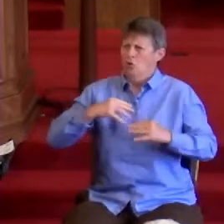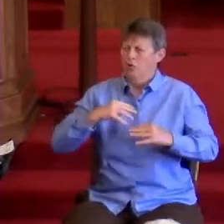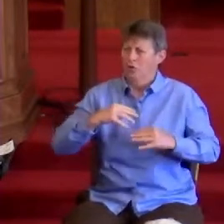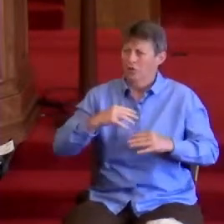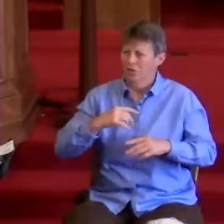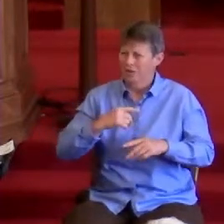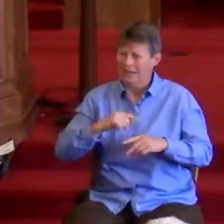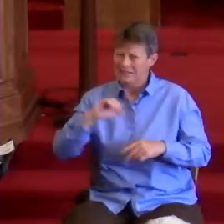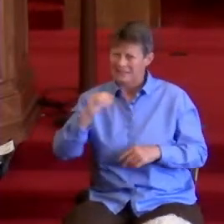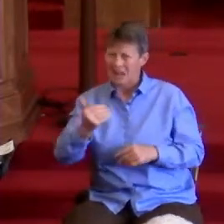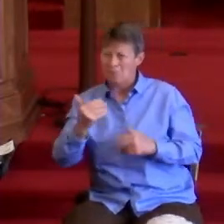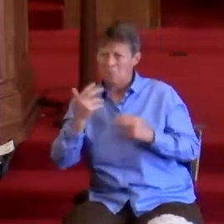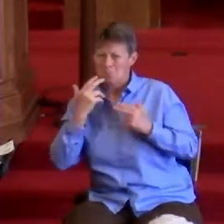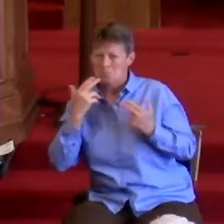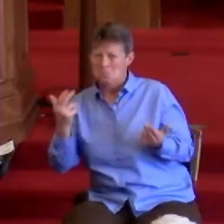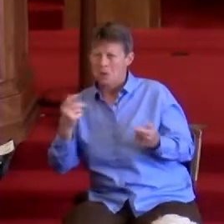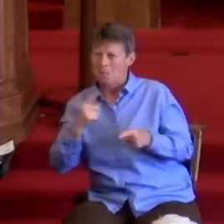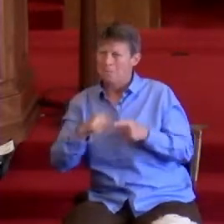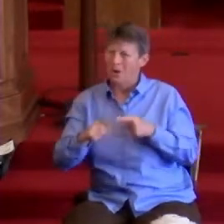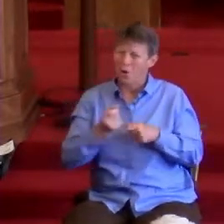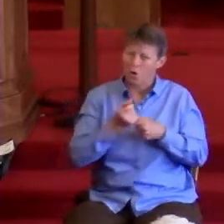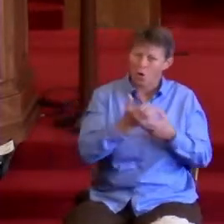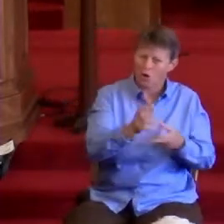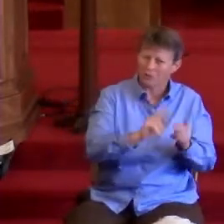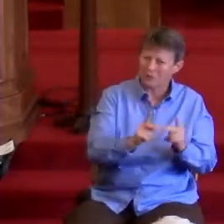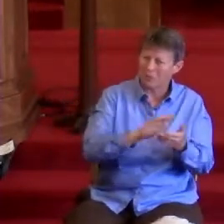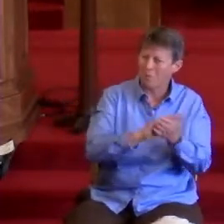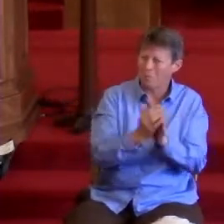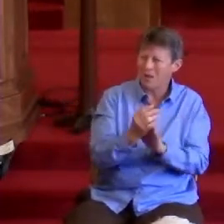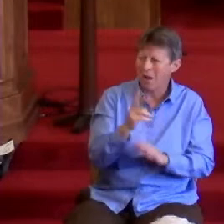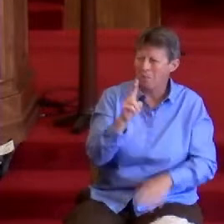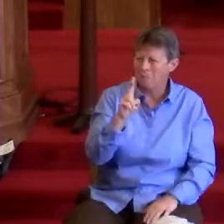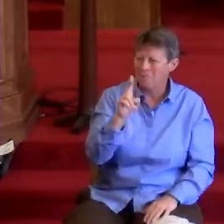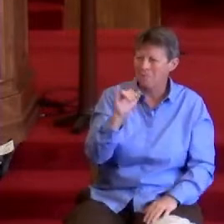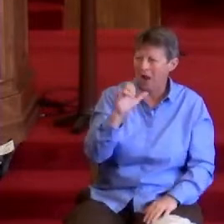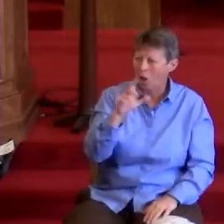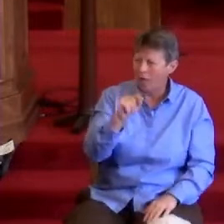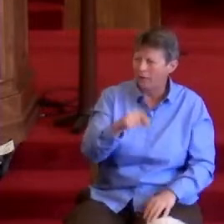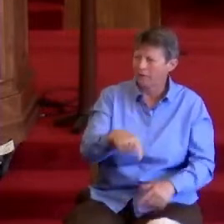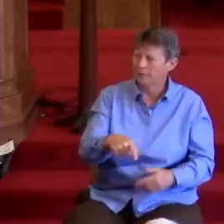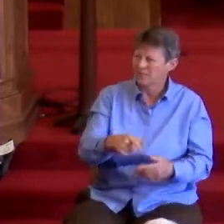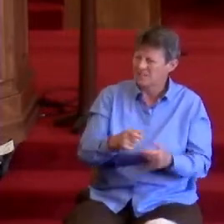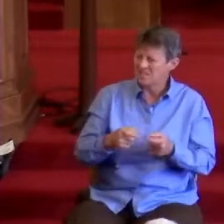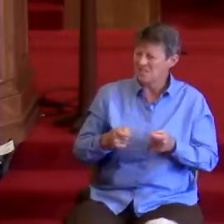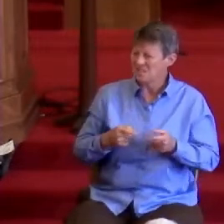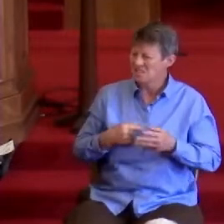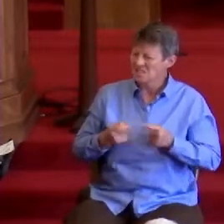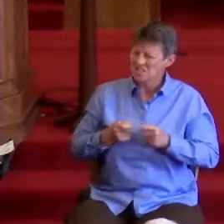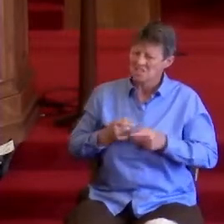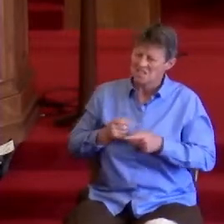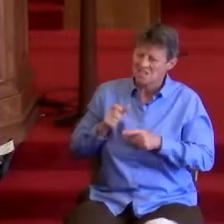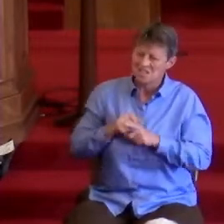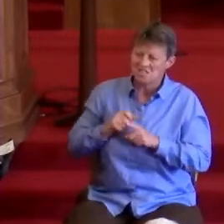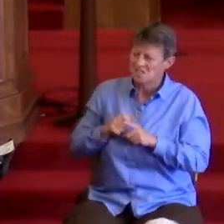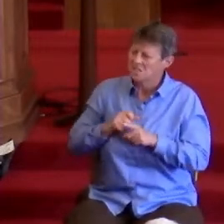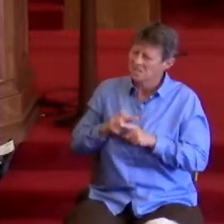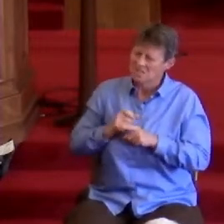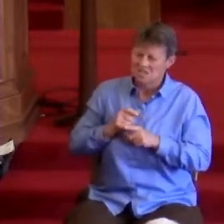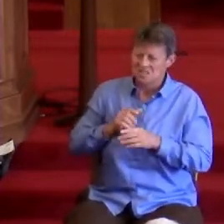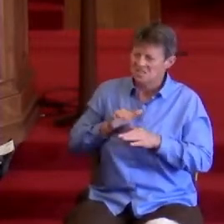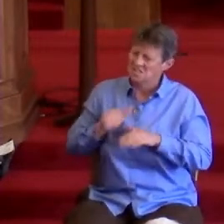it inspires violence, intimidation, harassment, and murder, such as